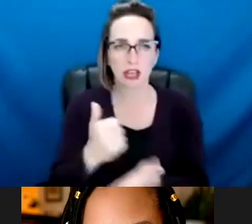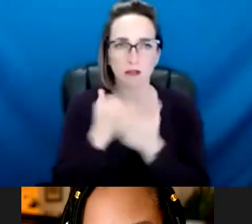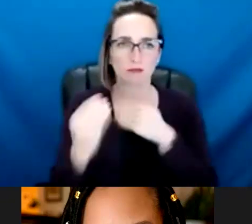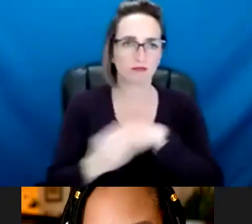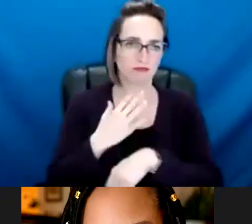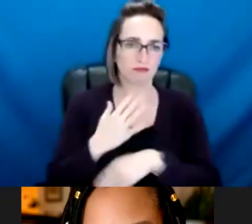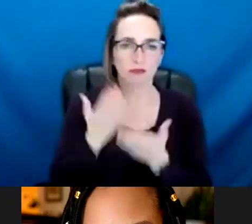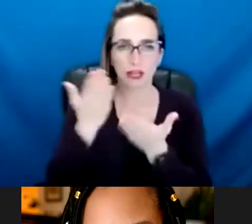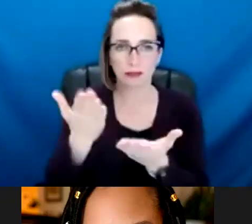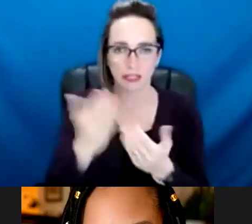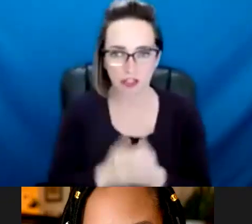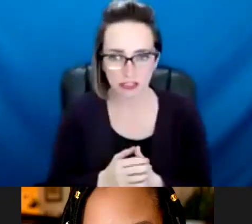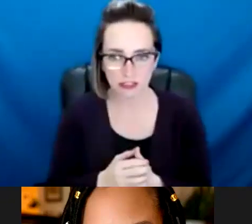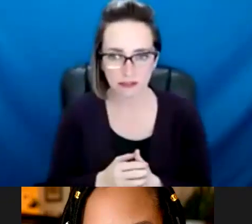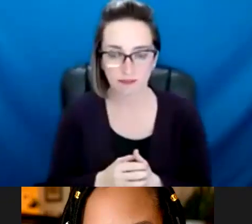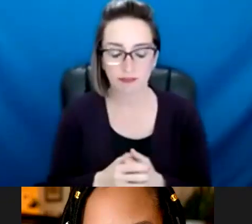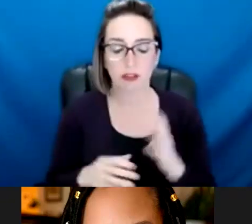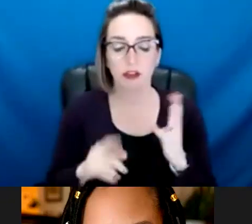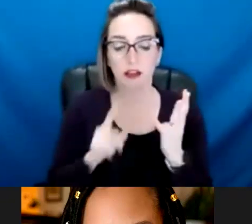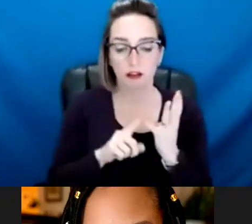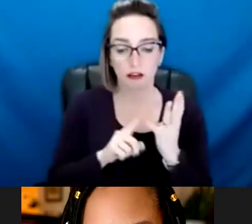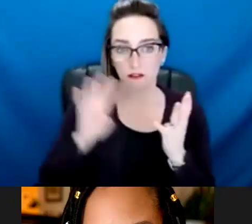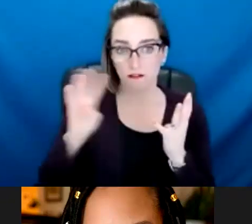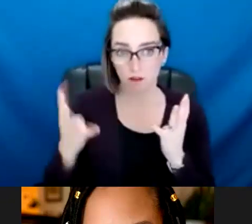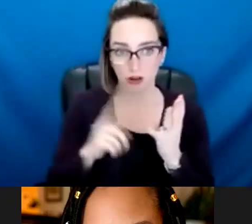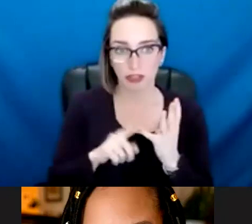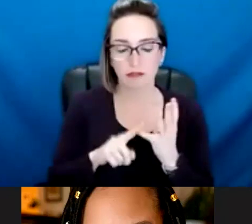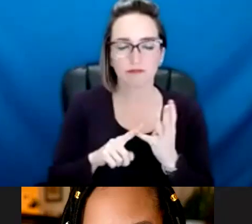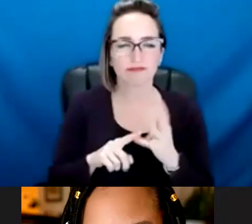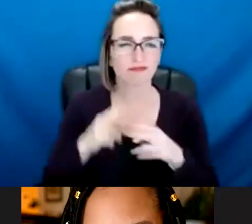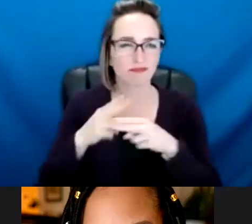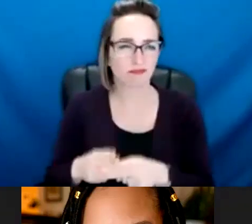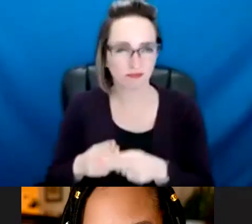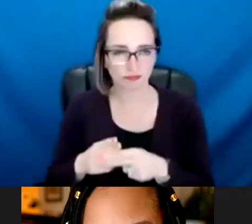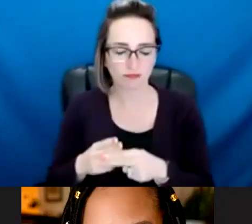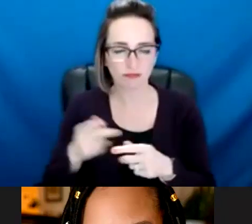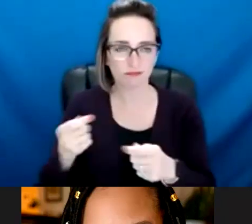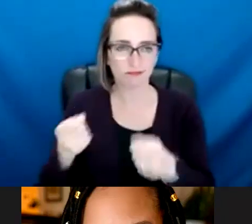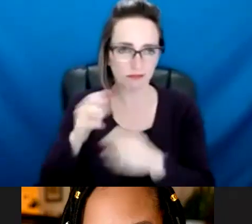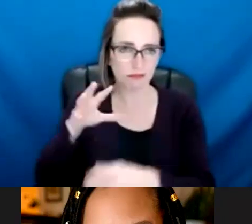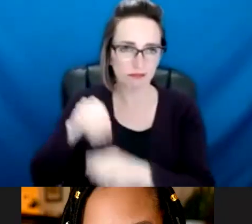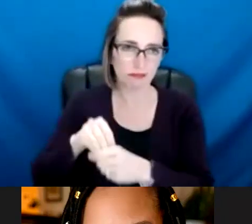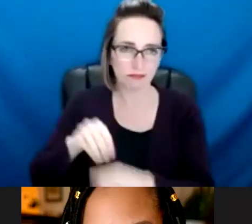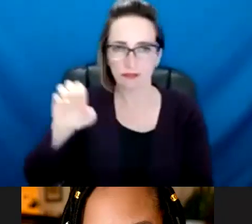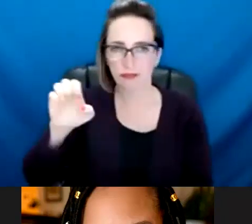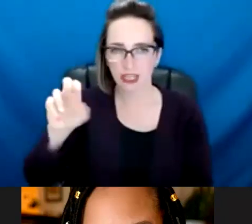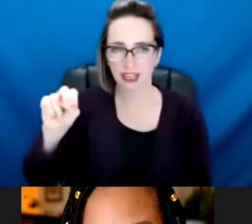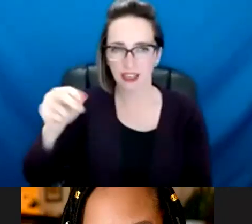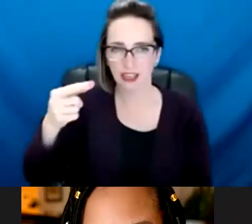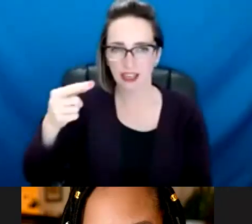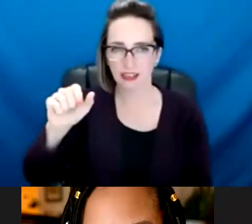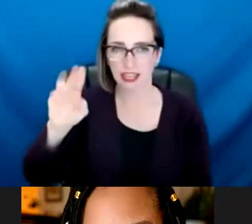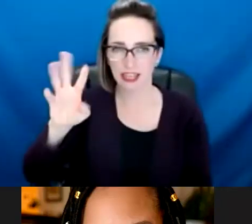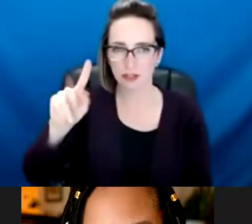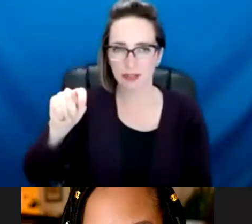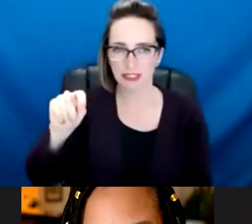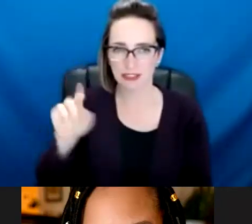plan. Method four was the engagement sessions, and that is really the area that Cheyenne will focus her conversation on, so I'm not going to speak